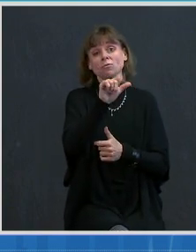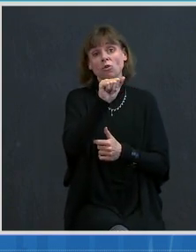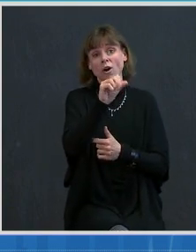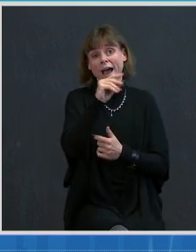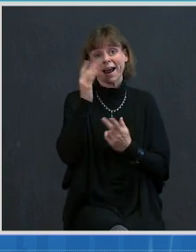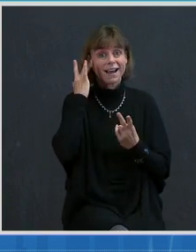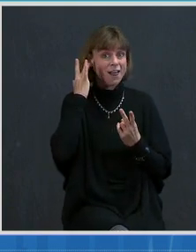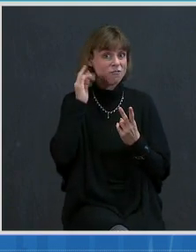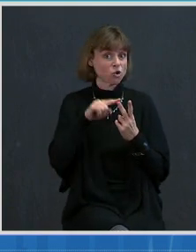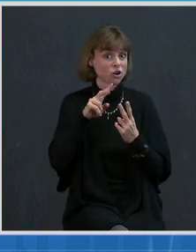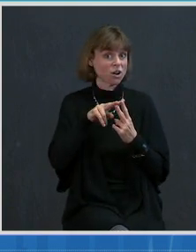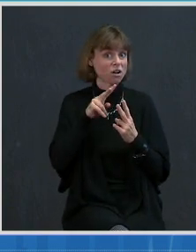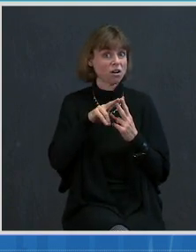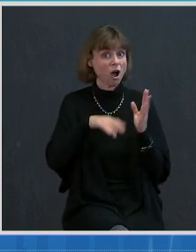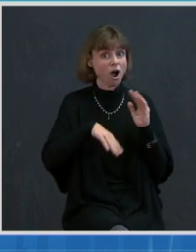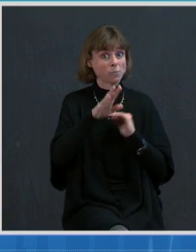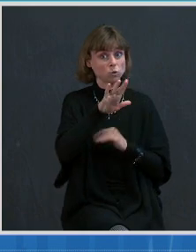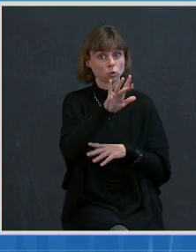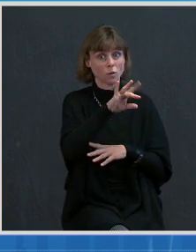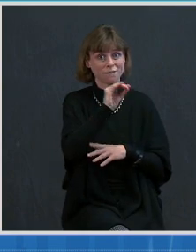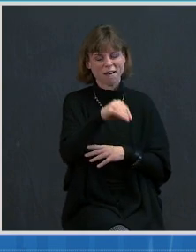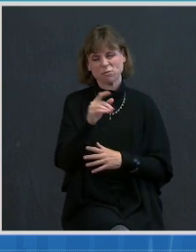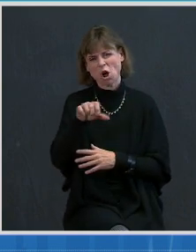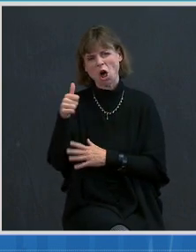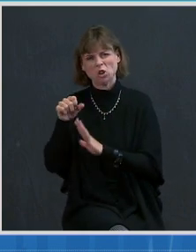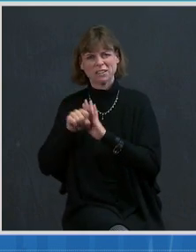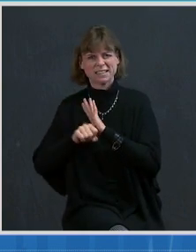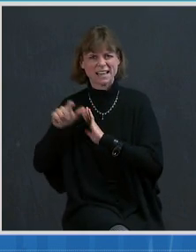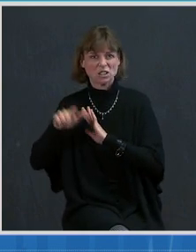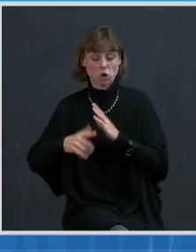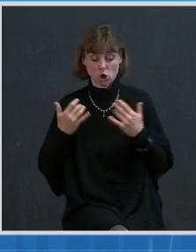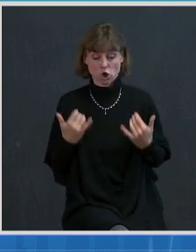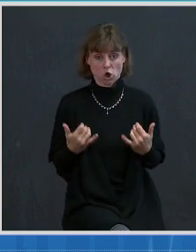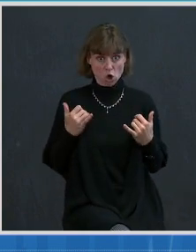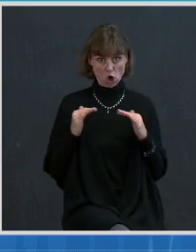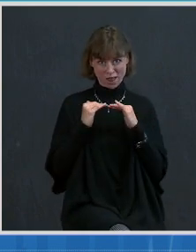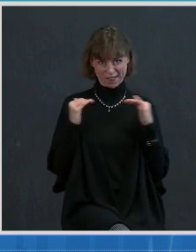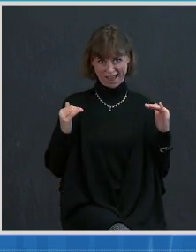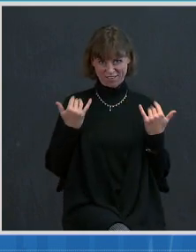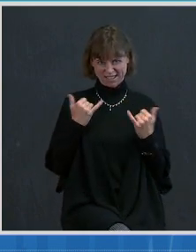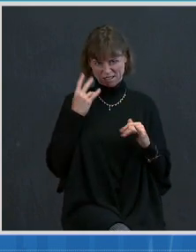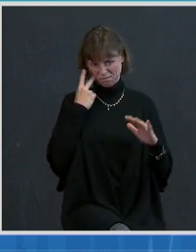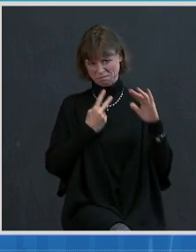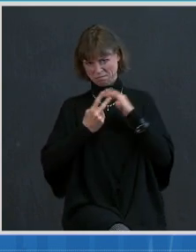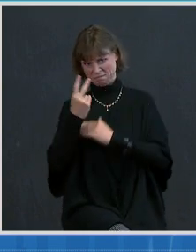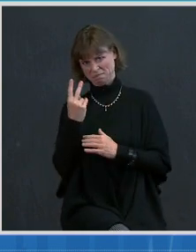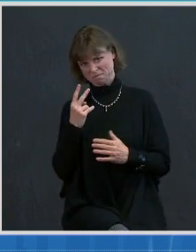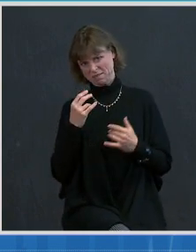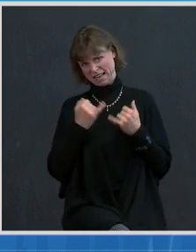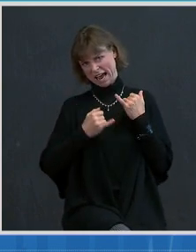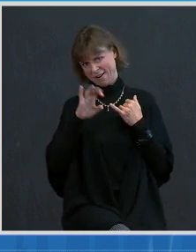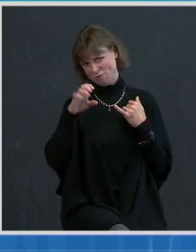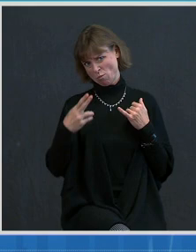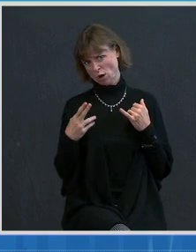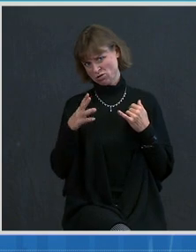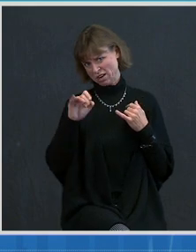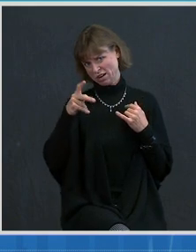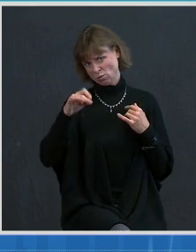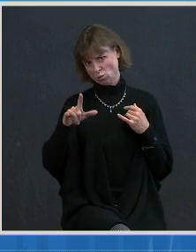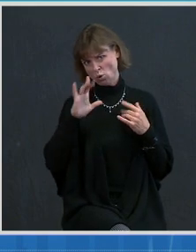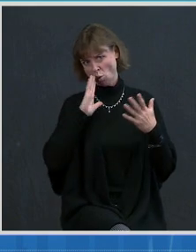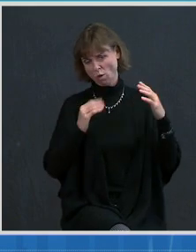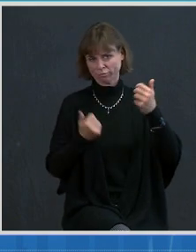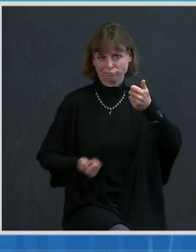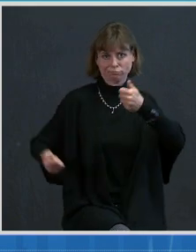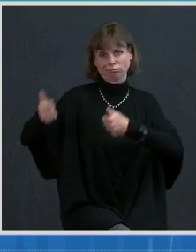25 percent. In other states, it's lower. Our current models still project, but by the end of March, early April, B-117 will be the